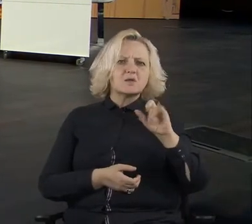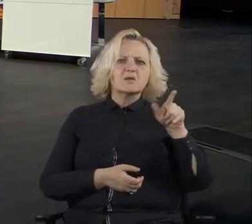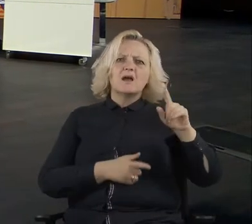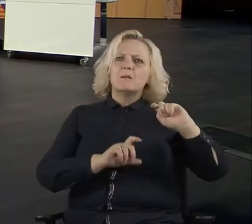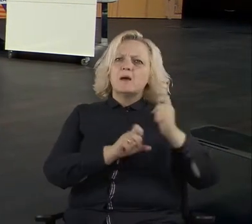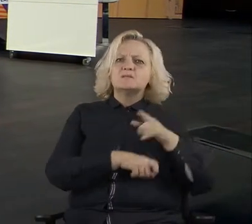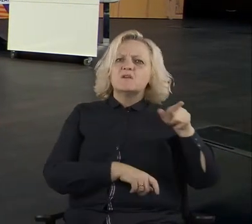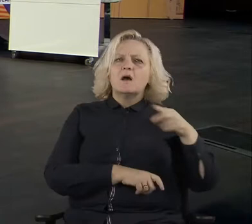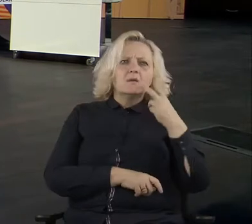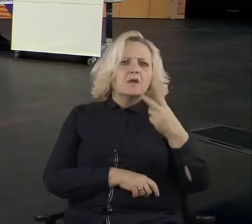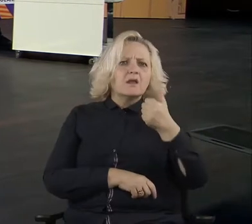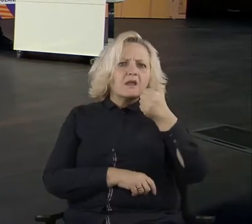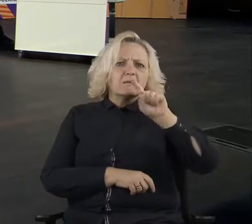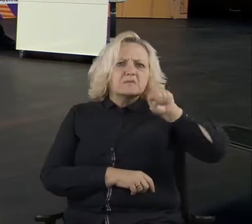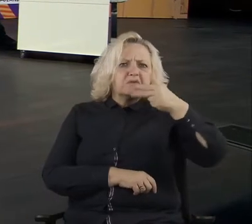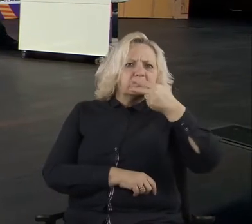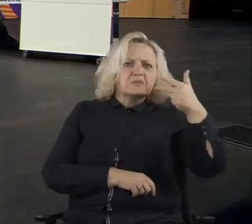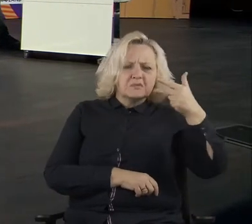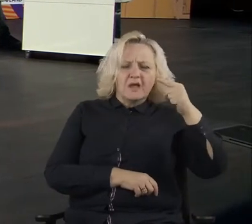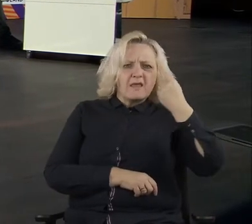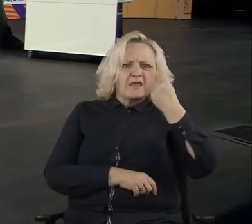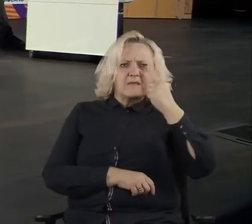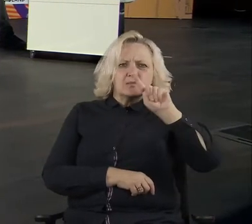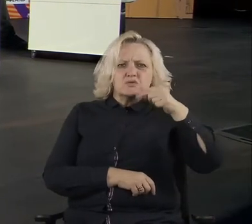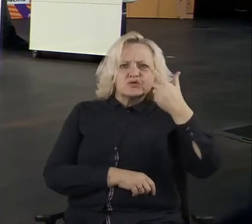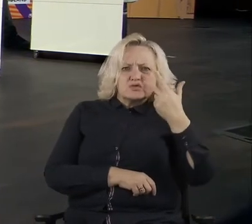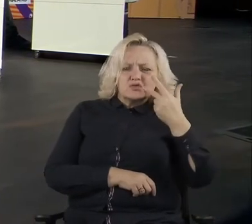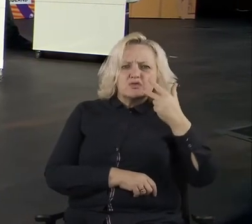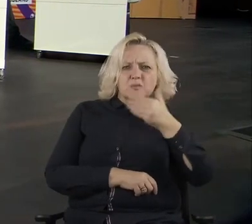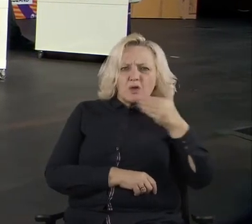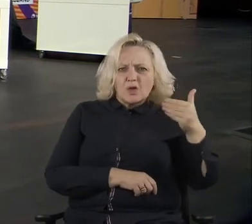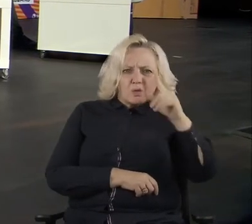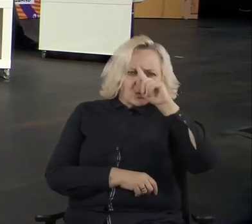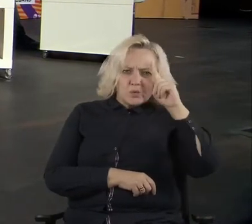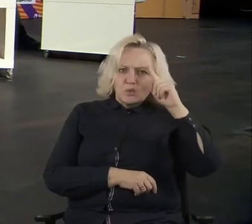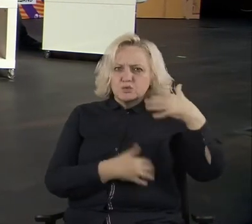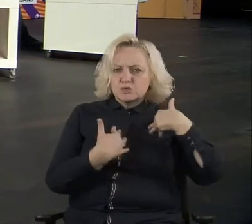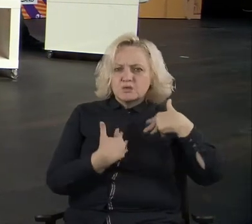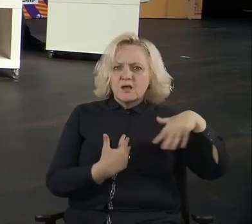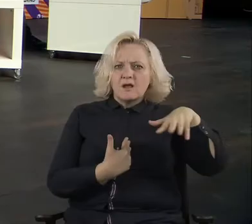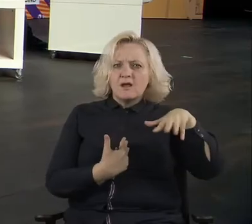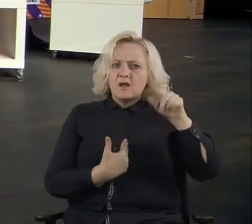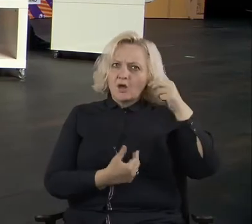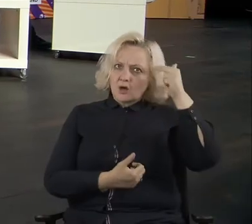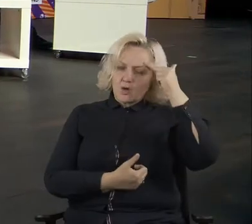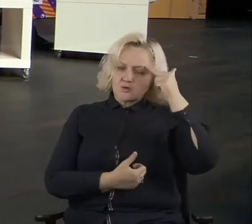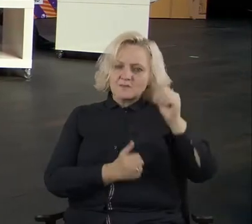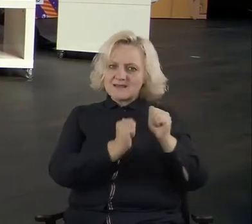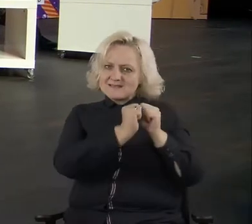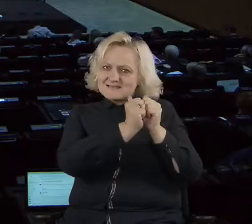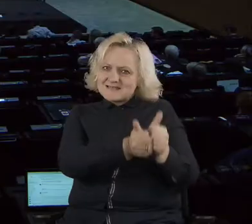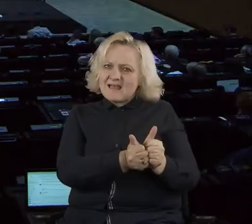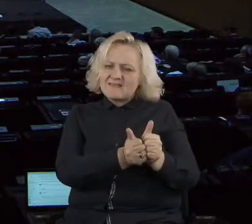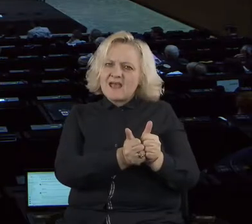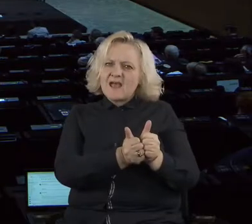the, the understanding of the role of the public sector is very much, there is no understanding within the public sector